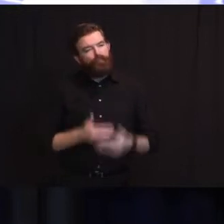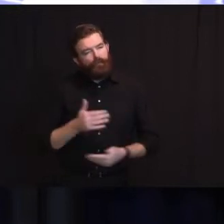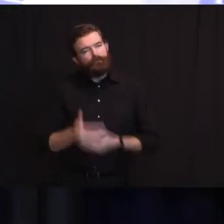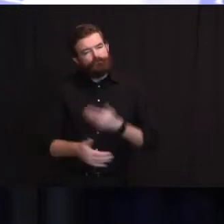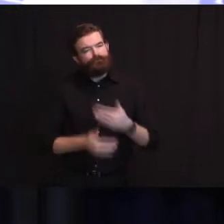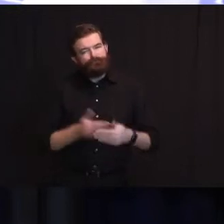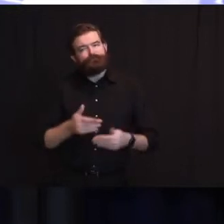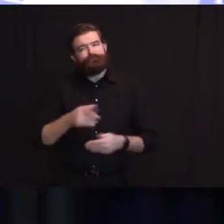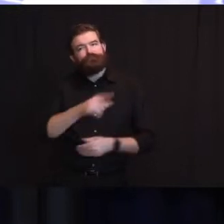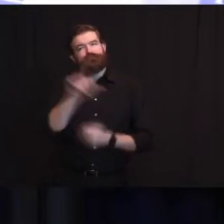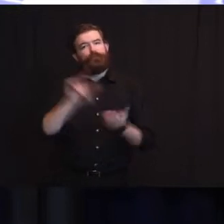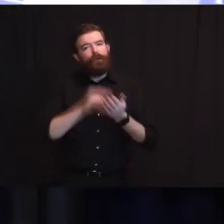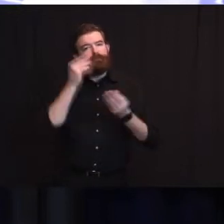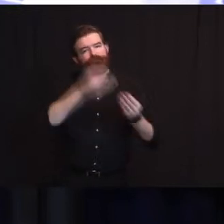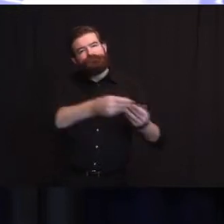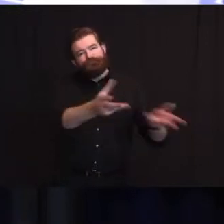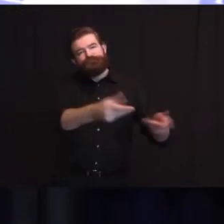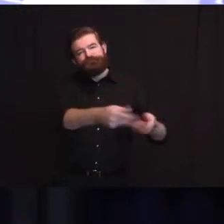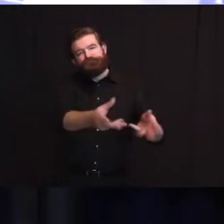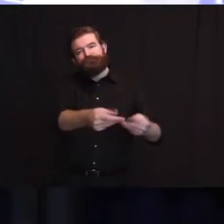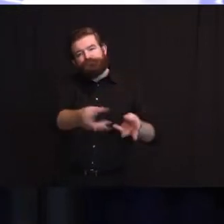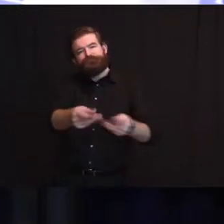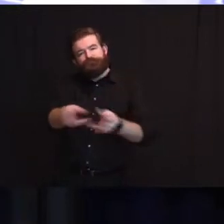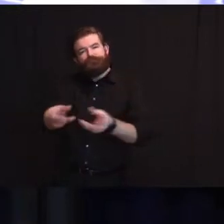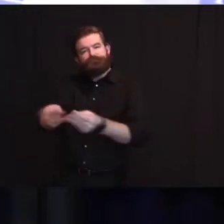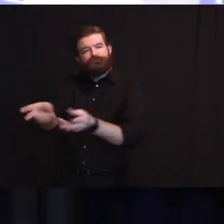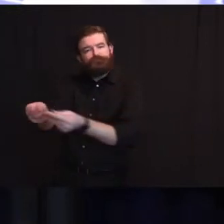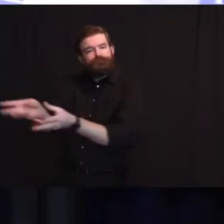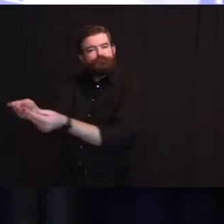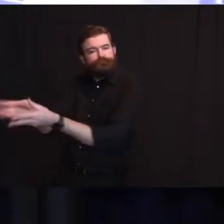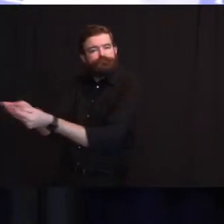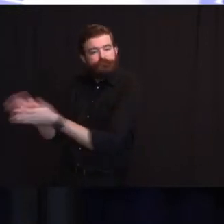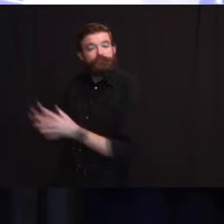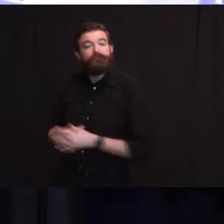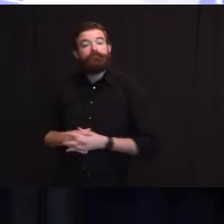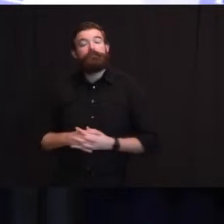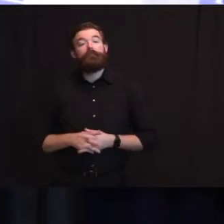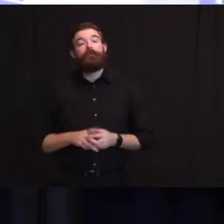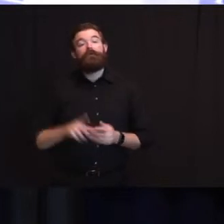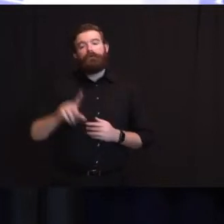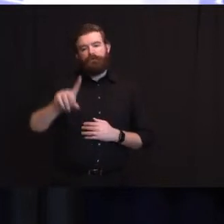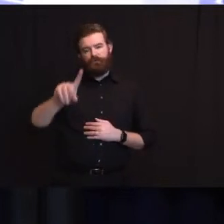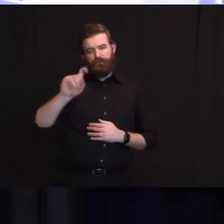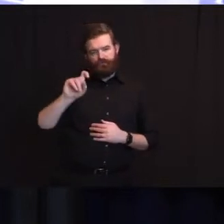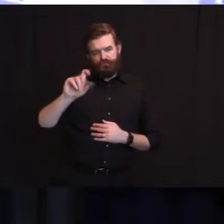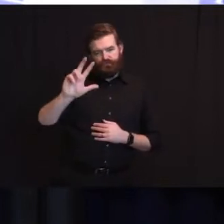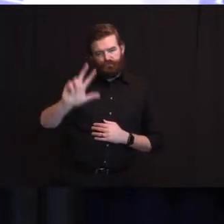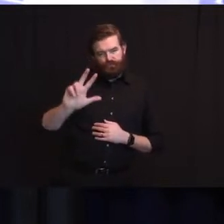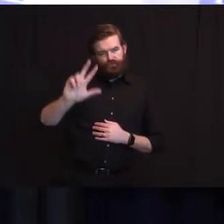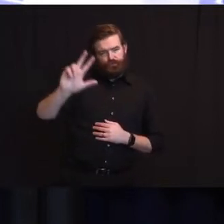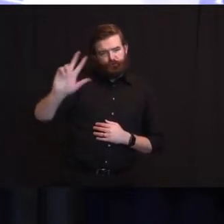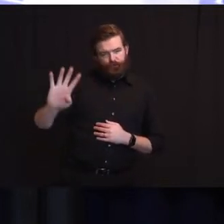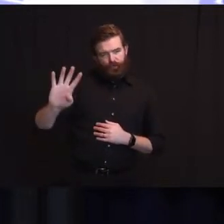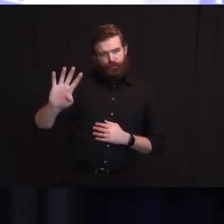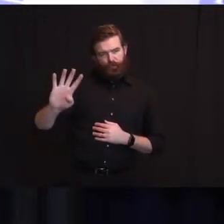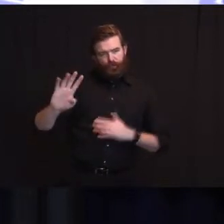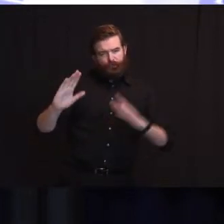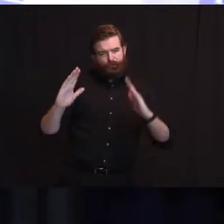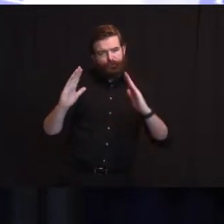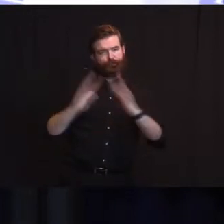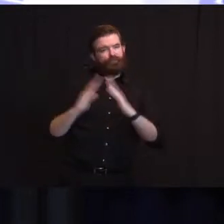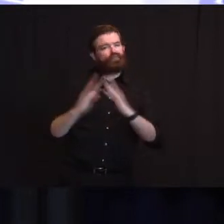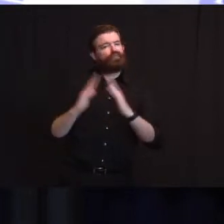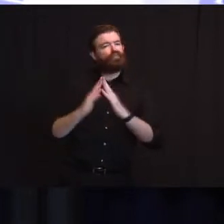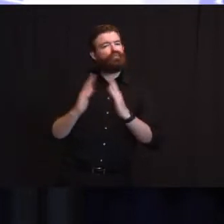134 community-based sites have received or will receive vaccines this week.